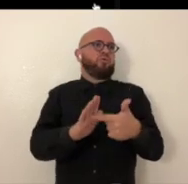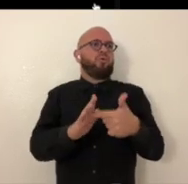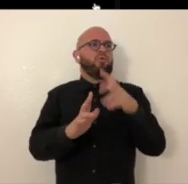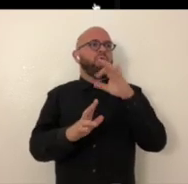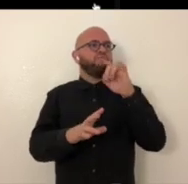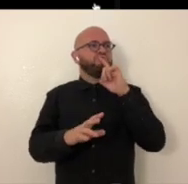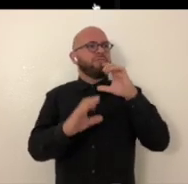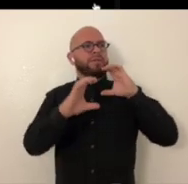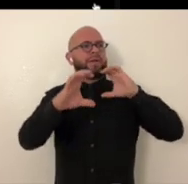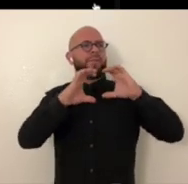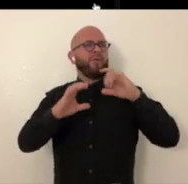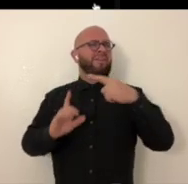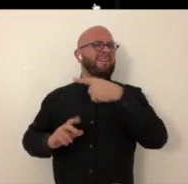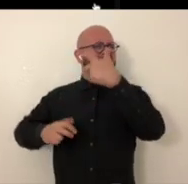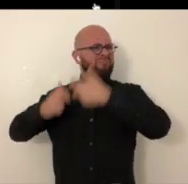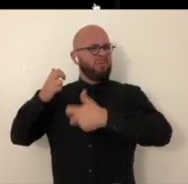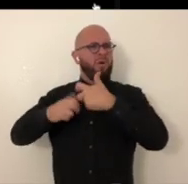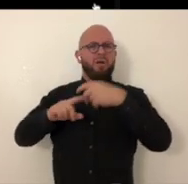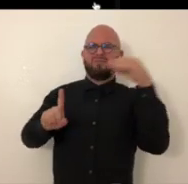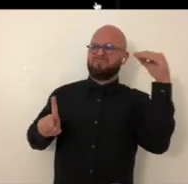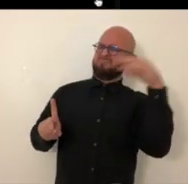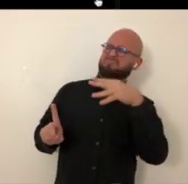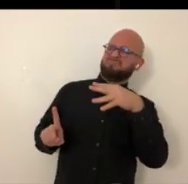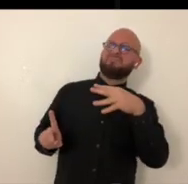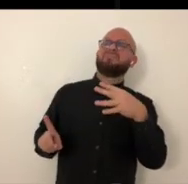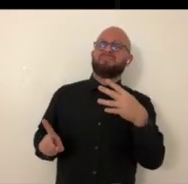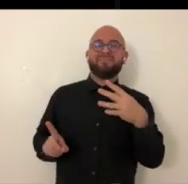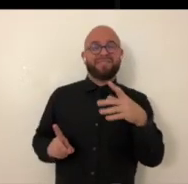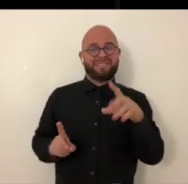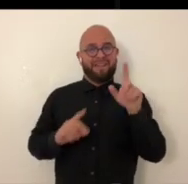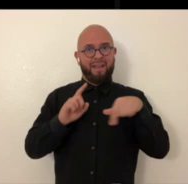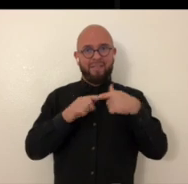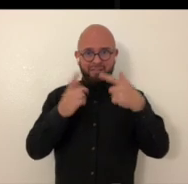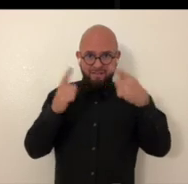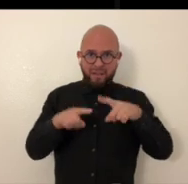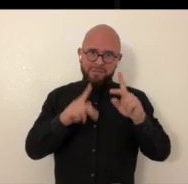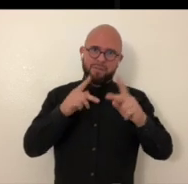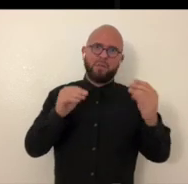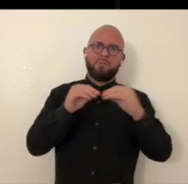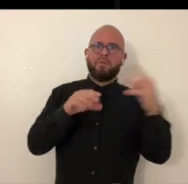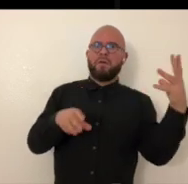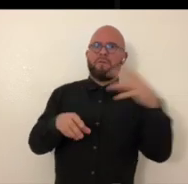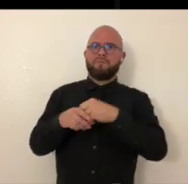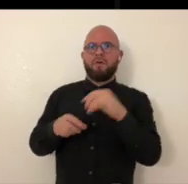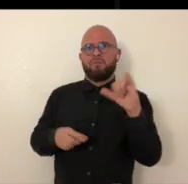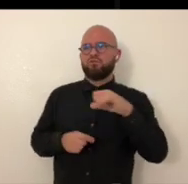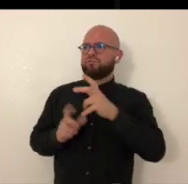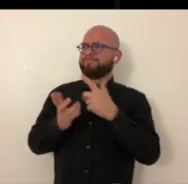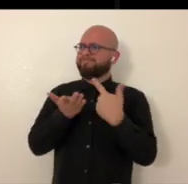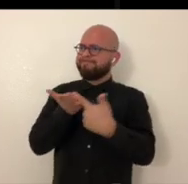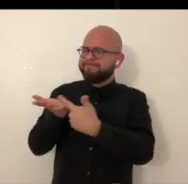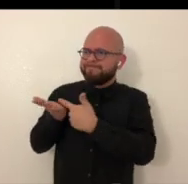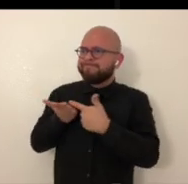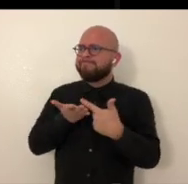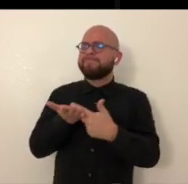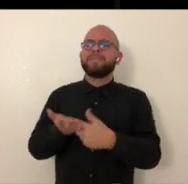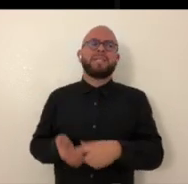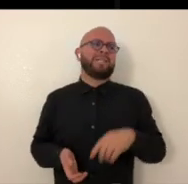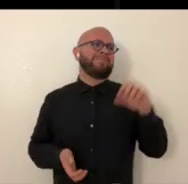really powerful medium as far as like communicating those types of issues and getting people involved in that conversation.